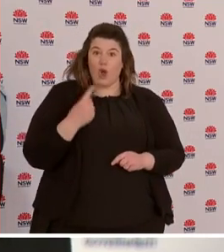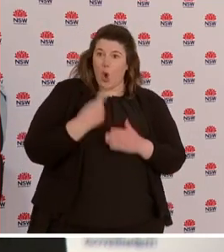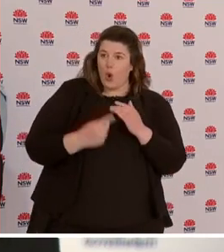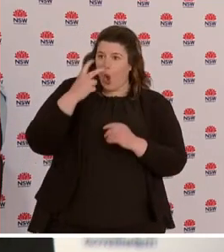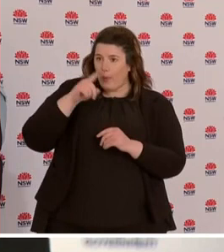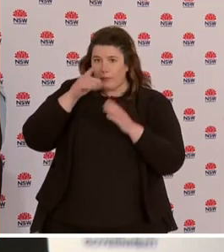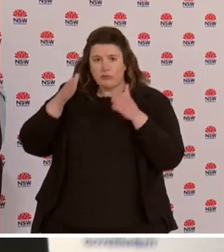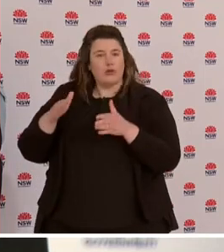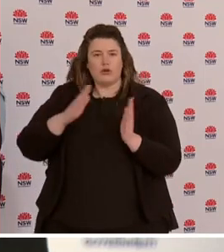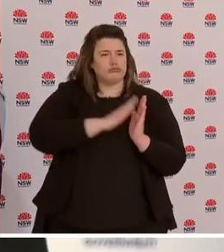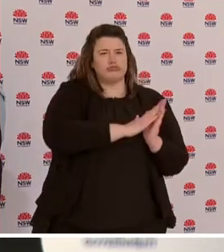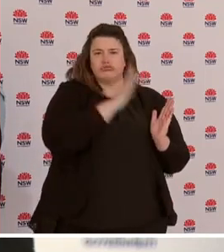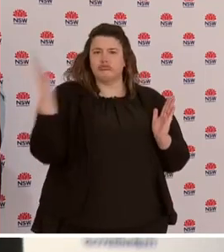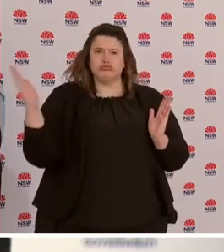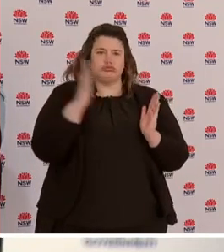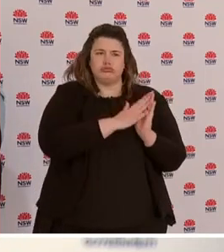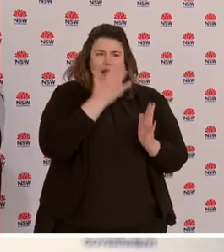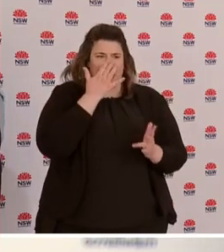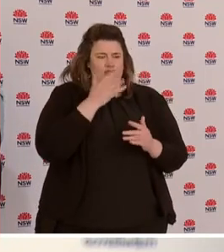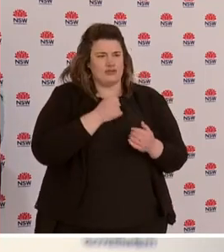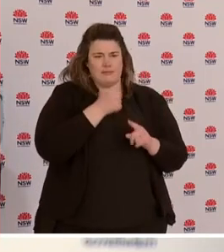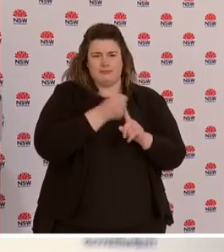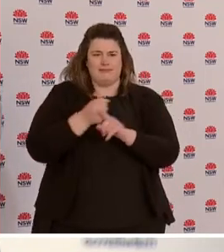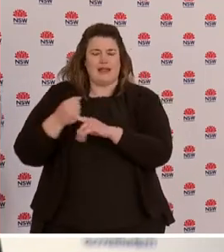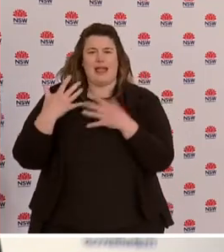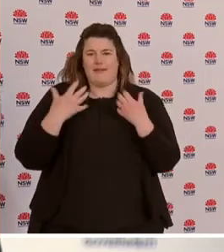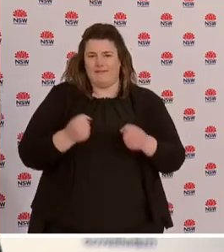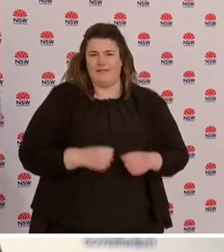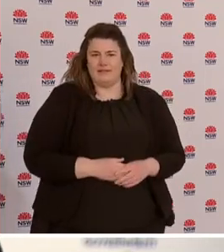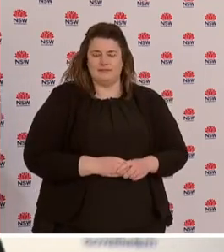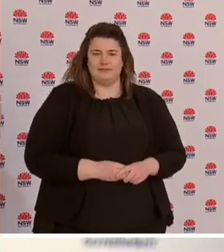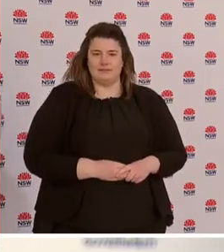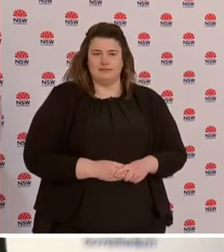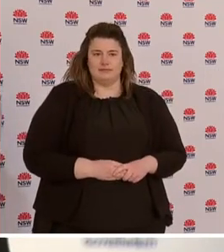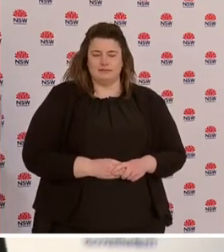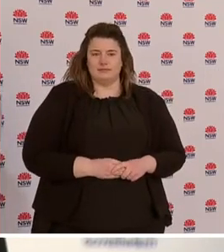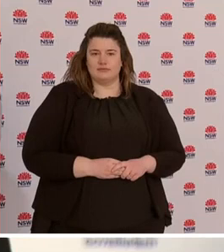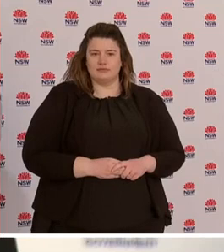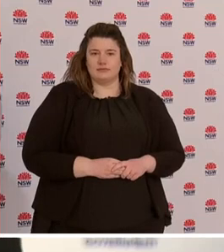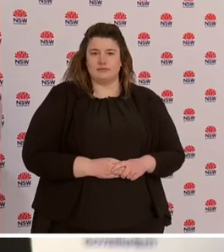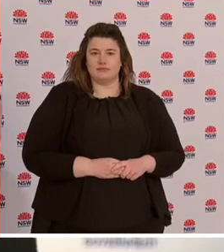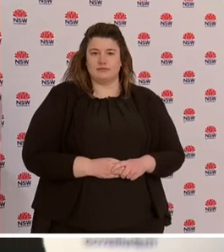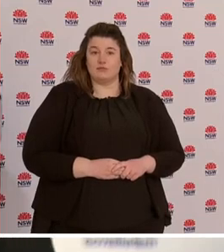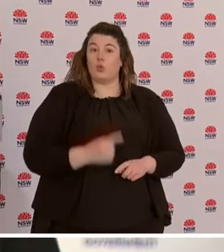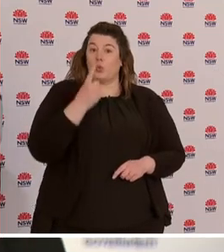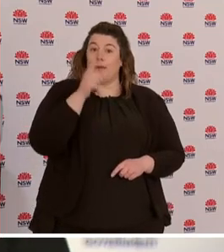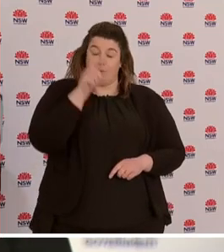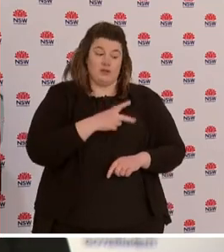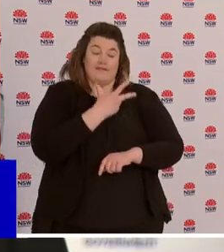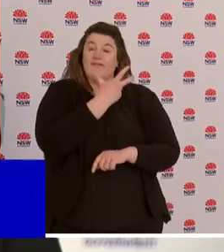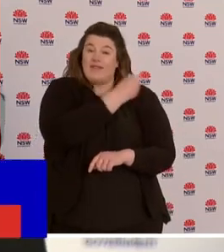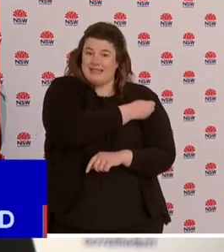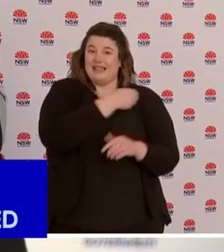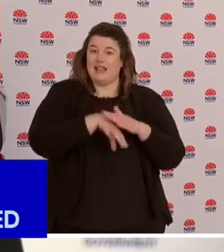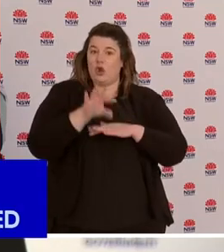serious disease. All but one, a vaccinated one person has just received one